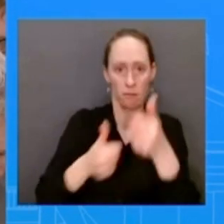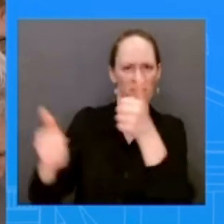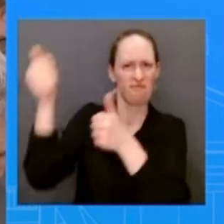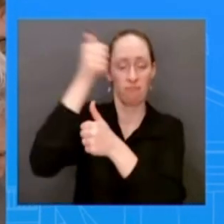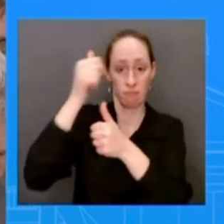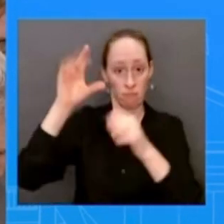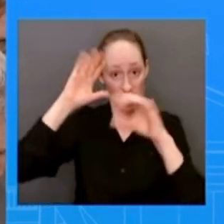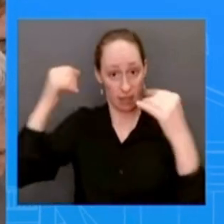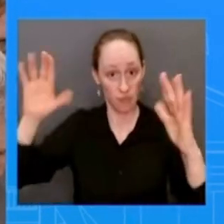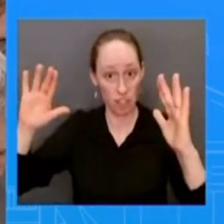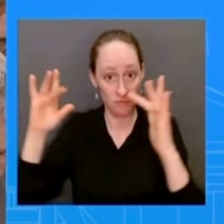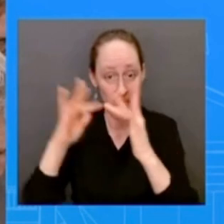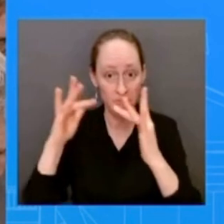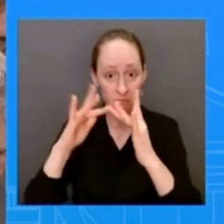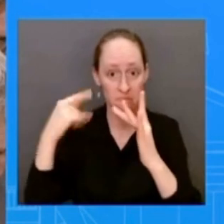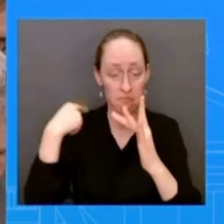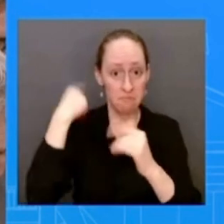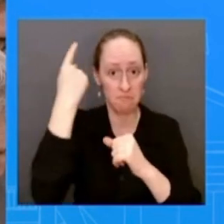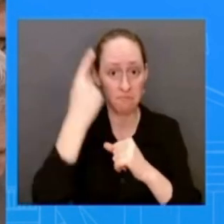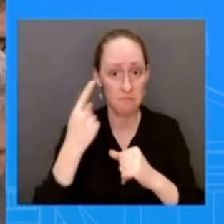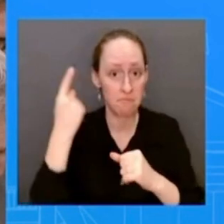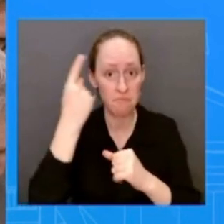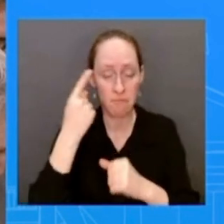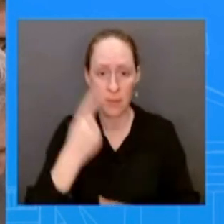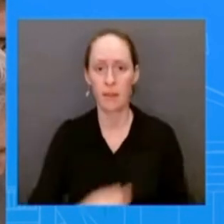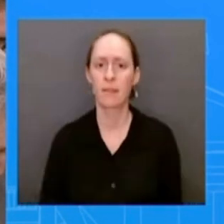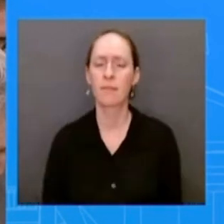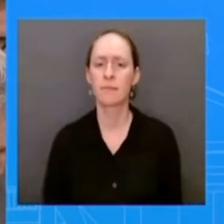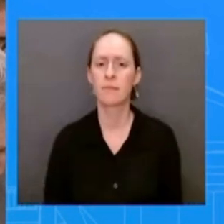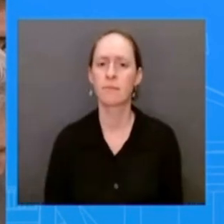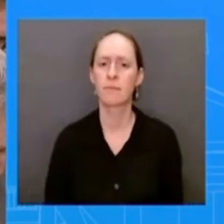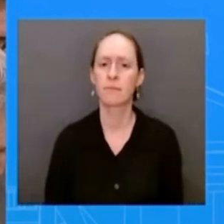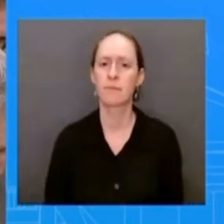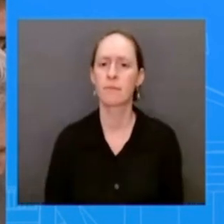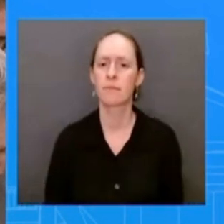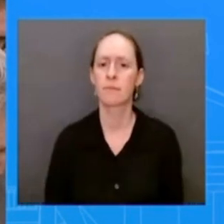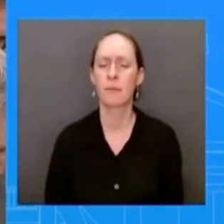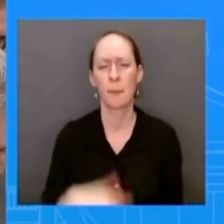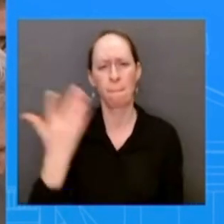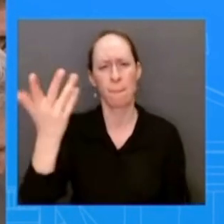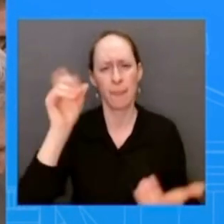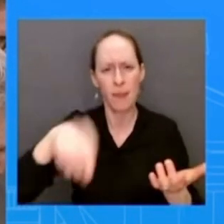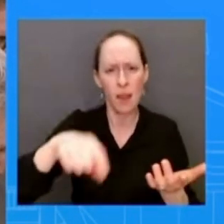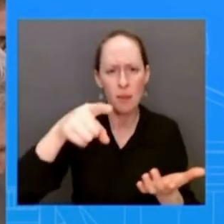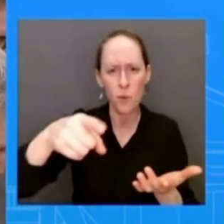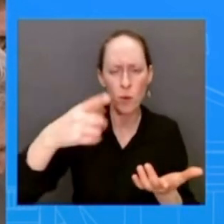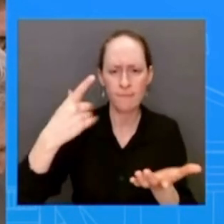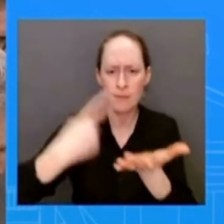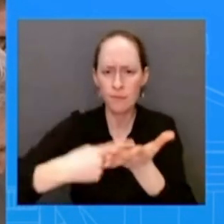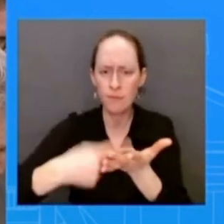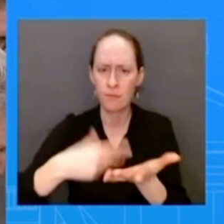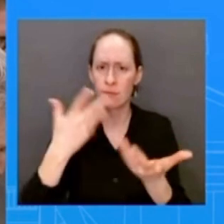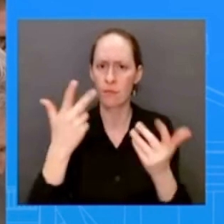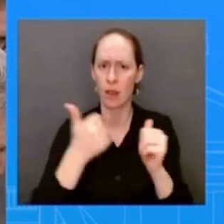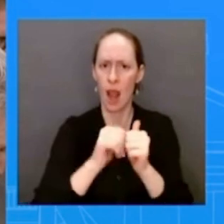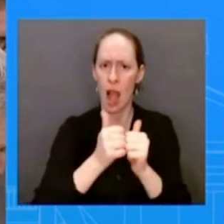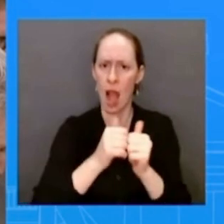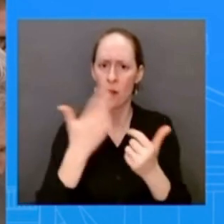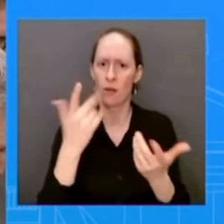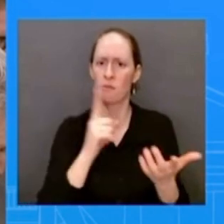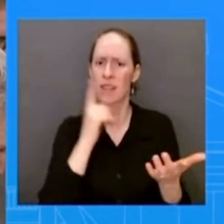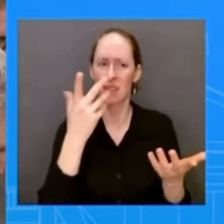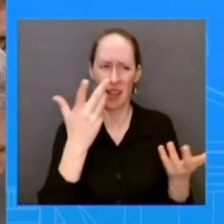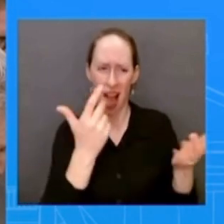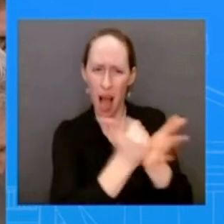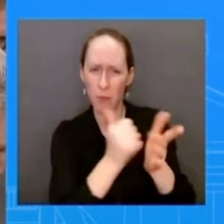securing the release of american hostages in iran does he refer to the previous mediation or are we talking about fresh